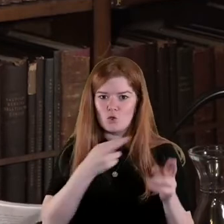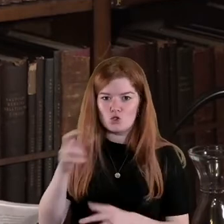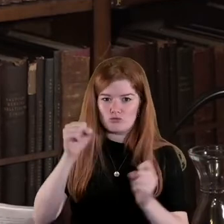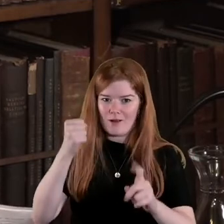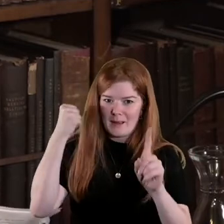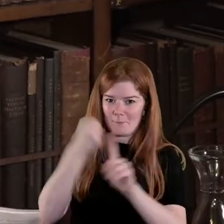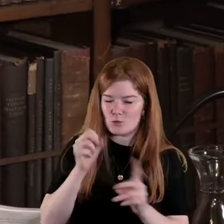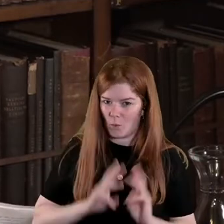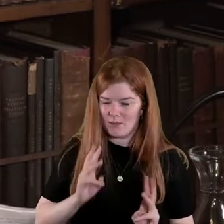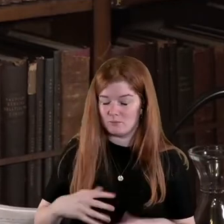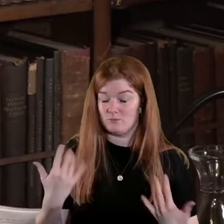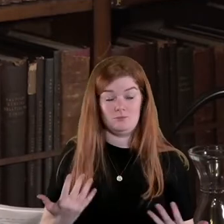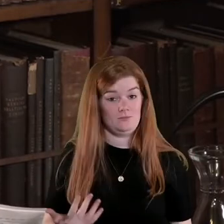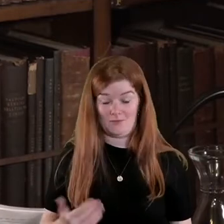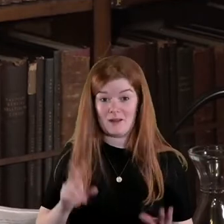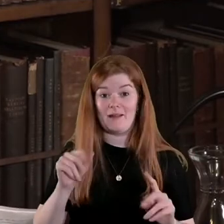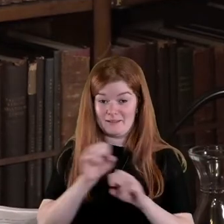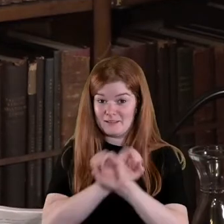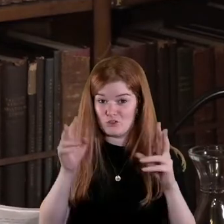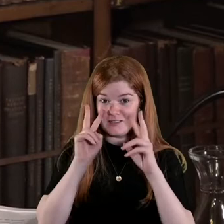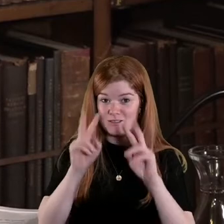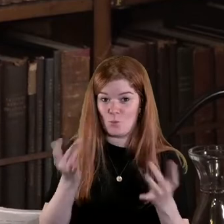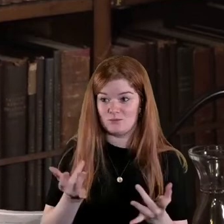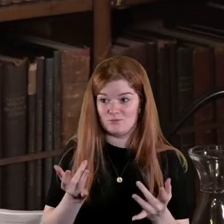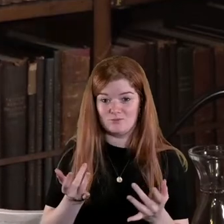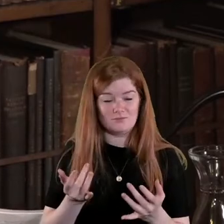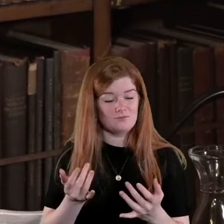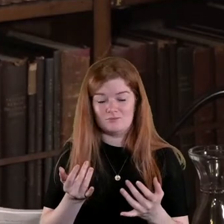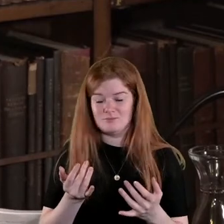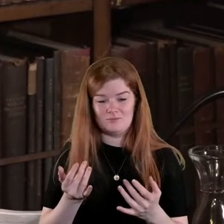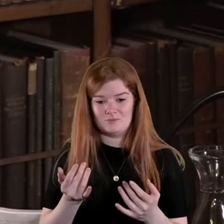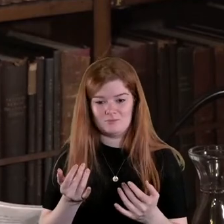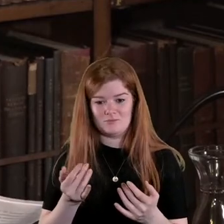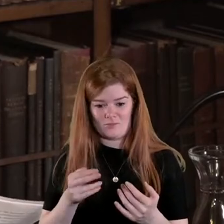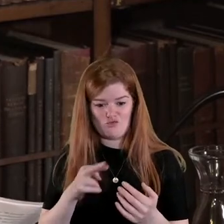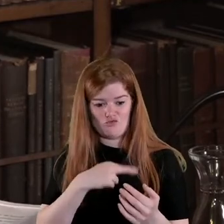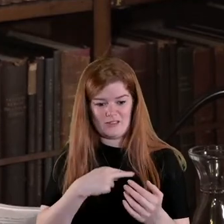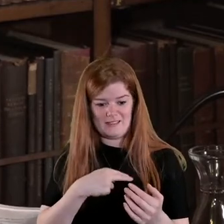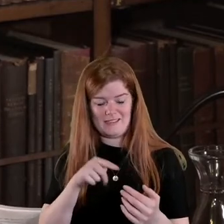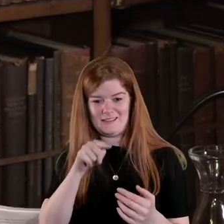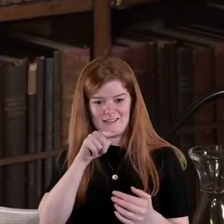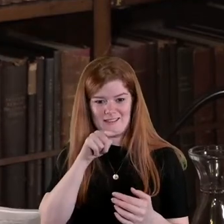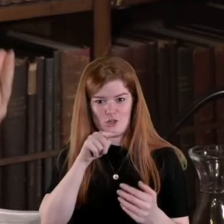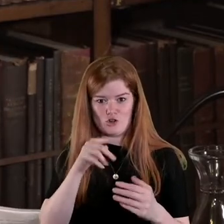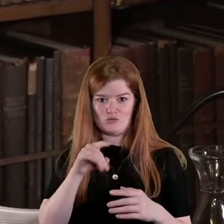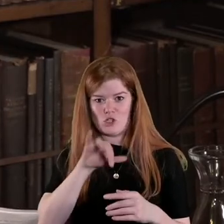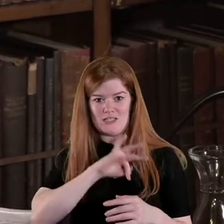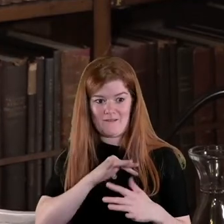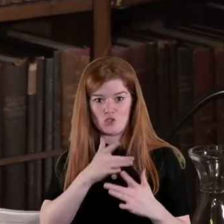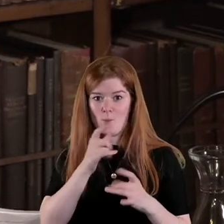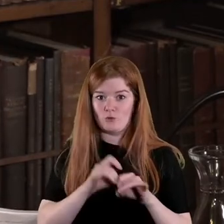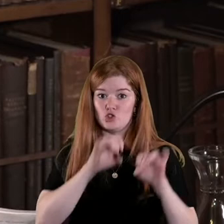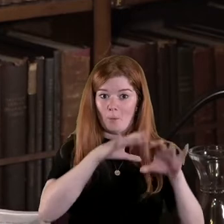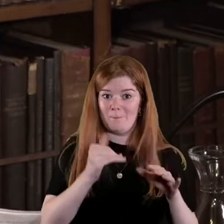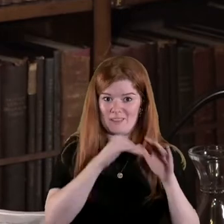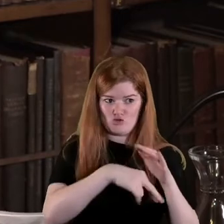on women I can see that was almost a pseudonym for for the fear of